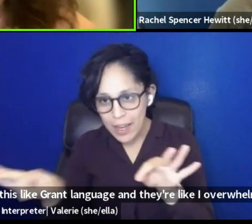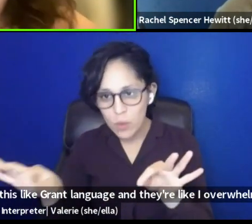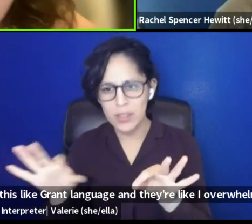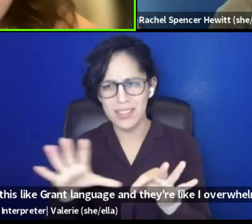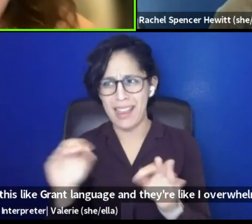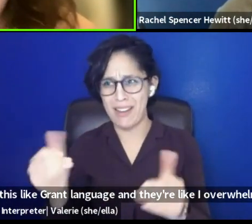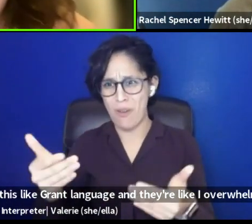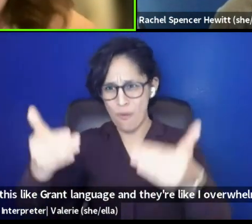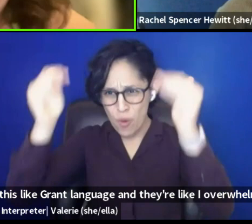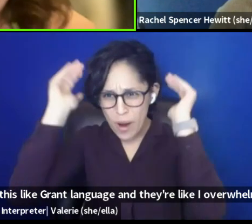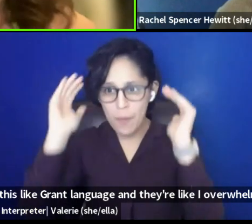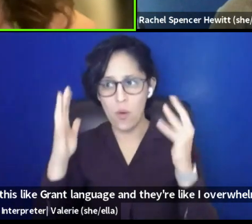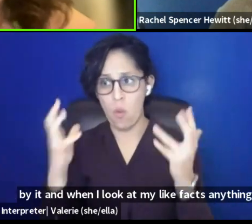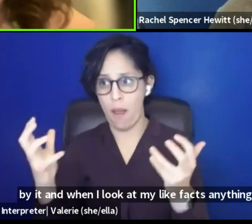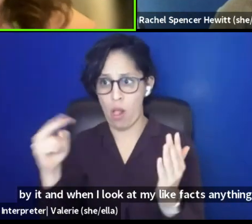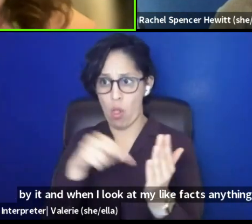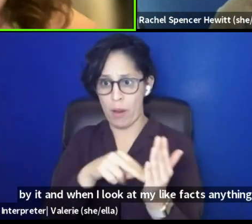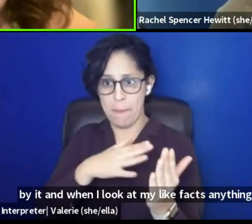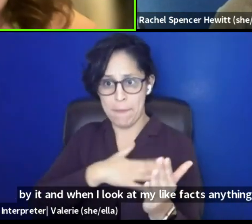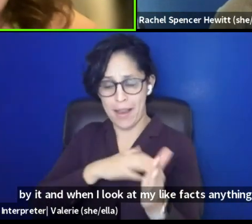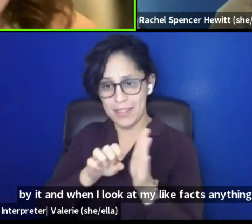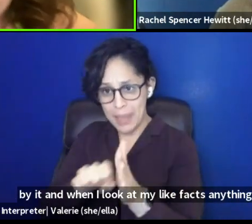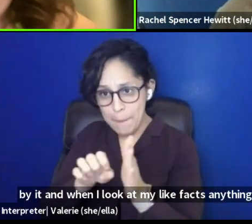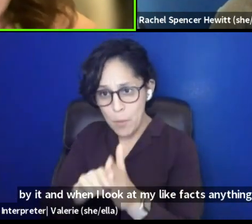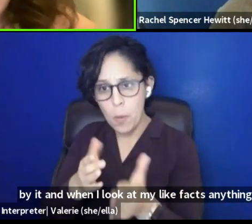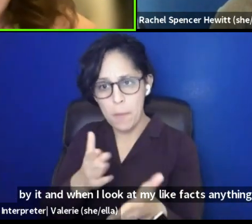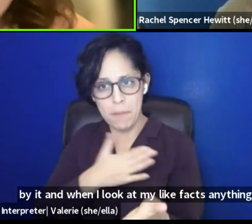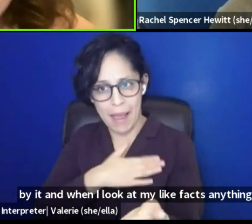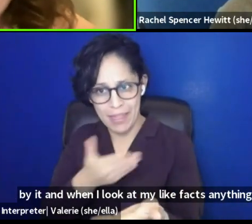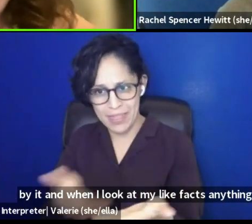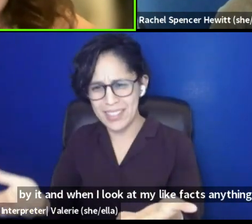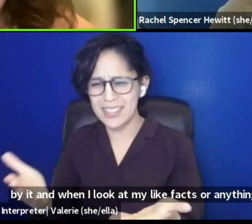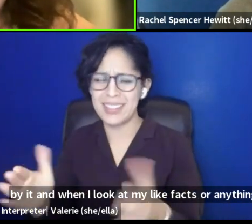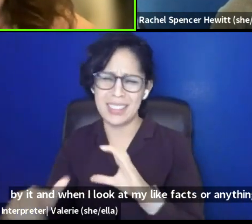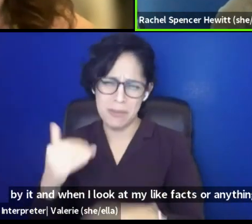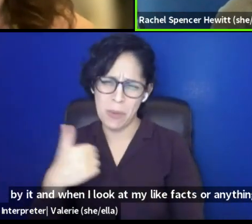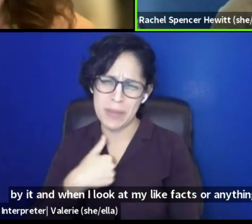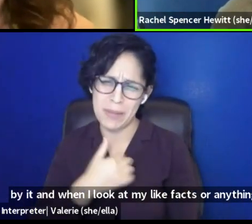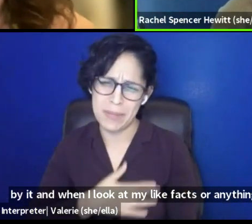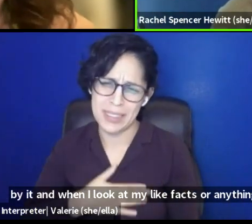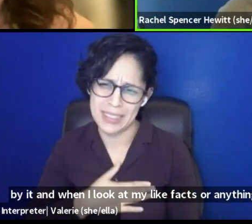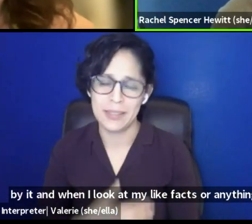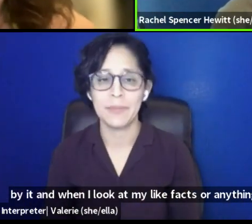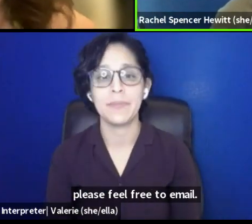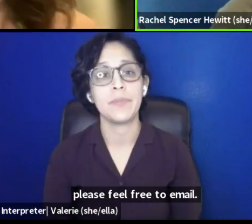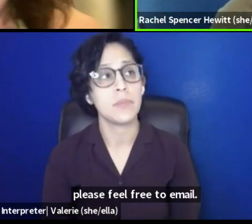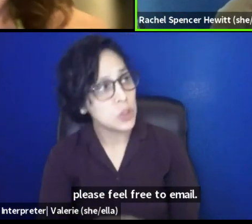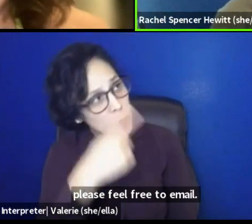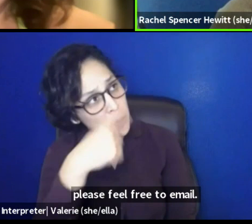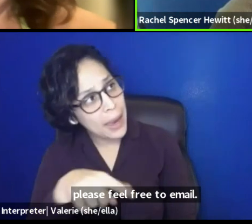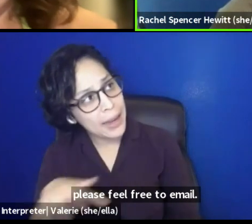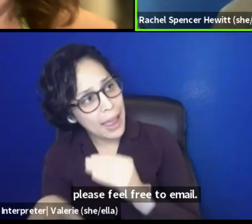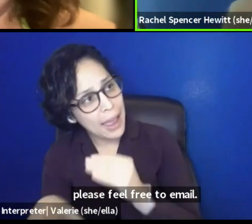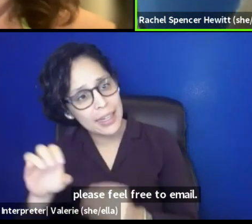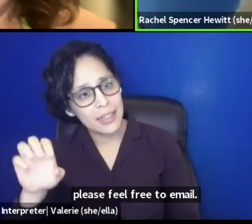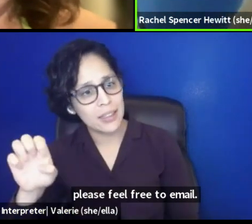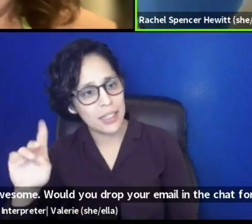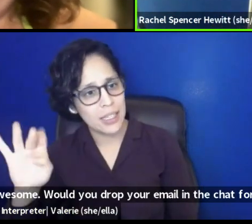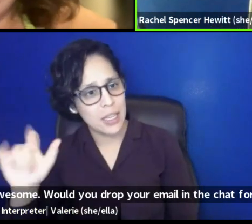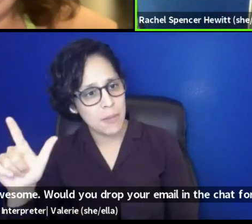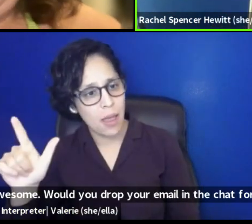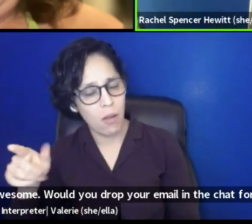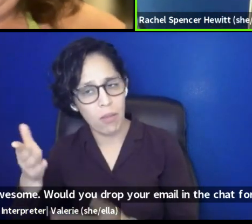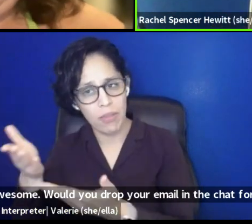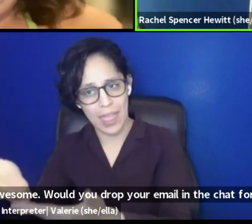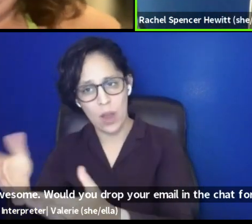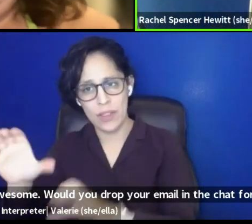look at my like facts or anything, please feel free to email. Awesome. Would you drop your email in the chat for folks who are attending?